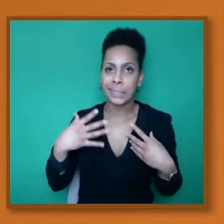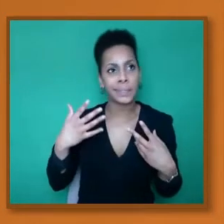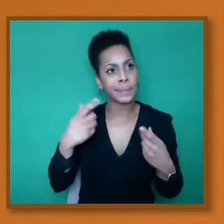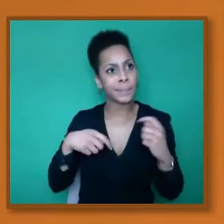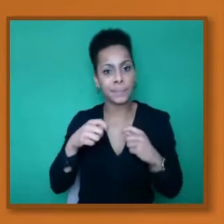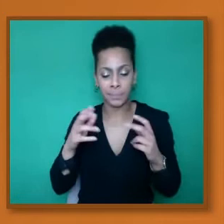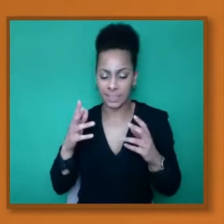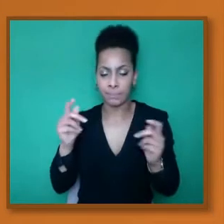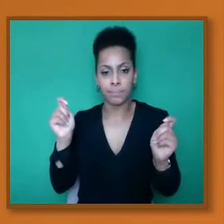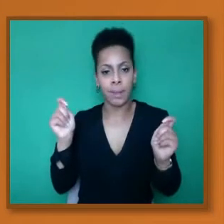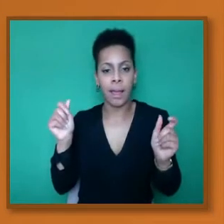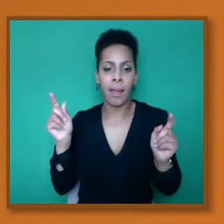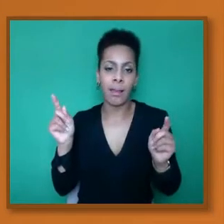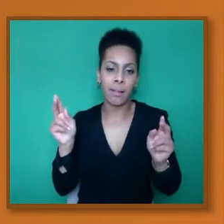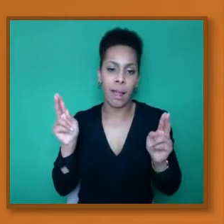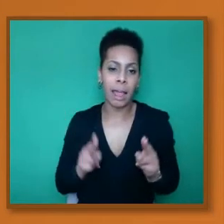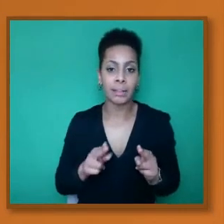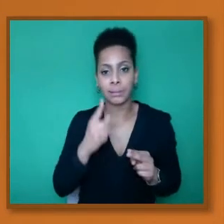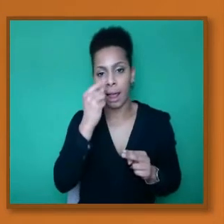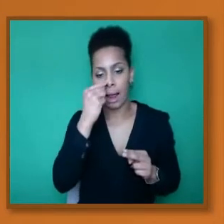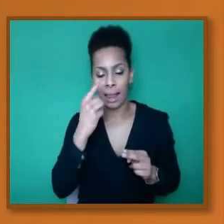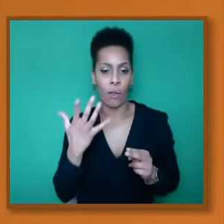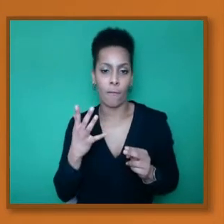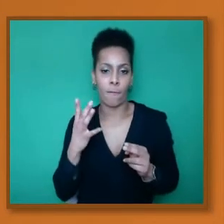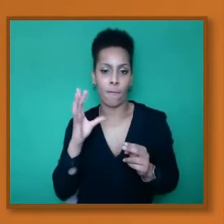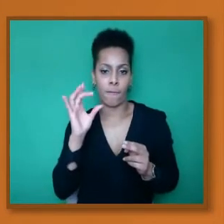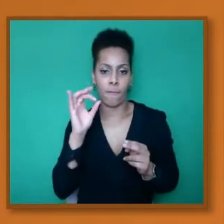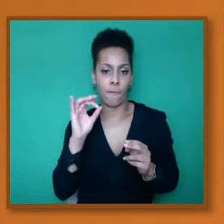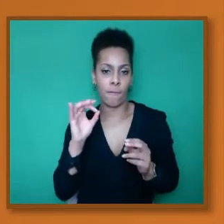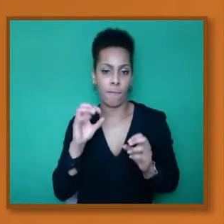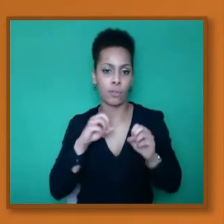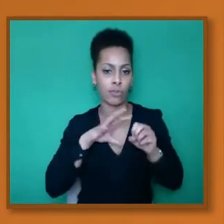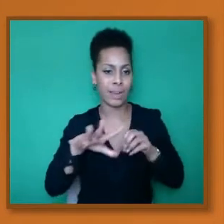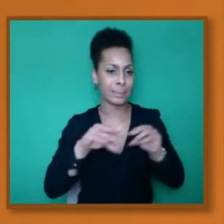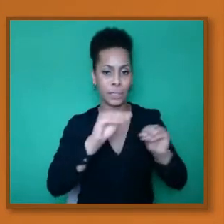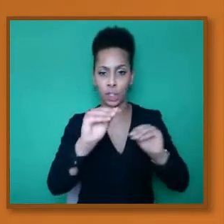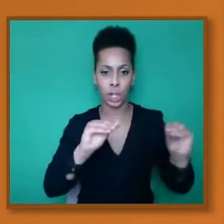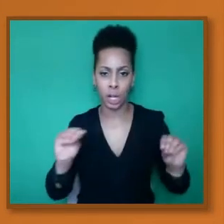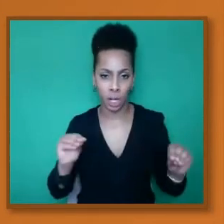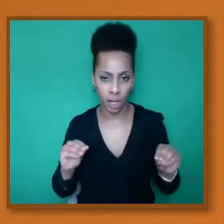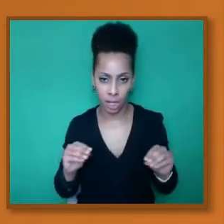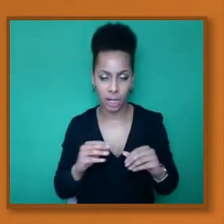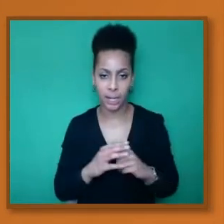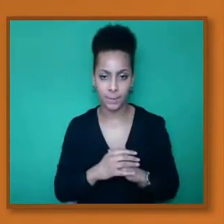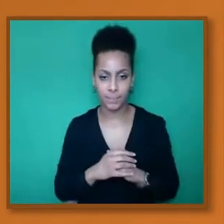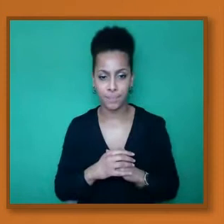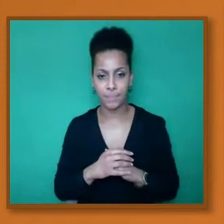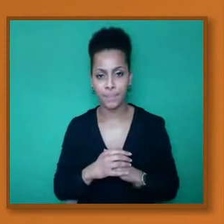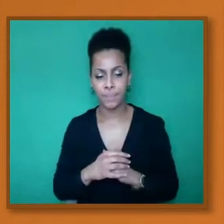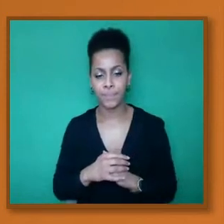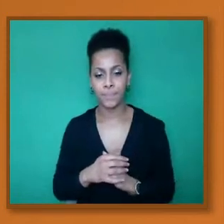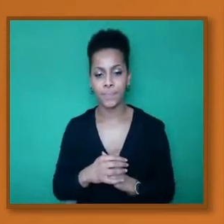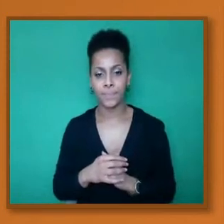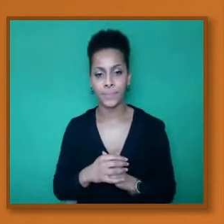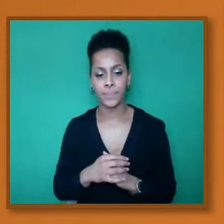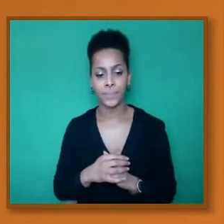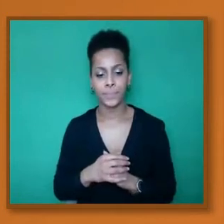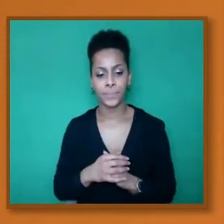and infection. We could go to the next slide, please. So what is the long term impact